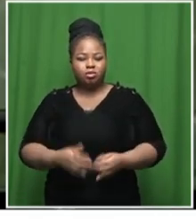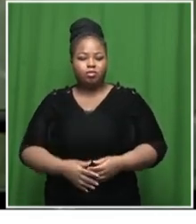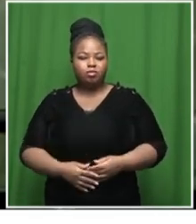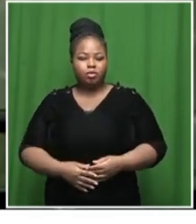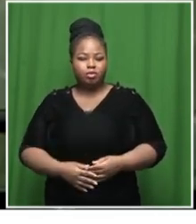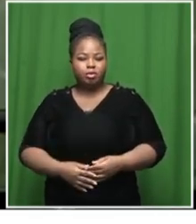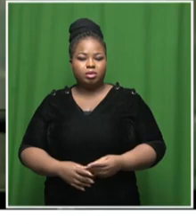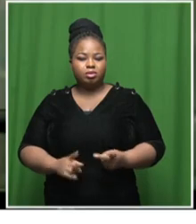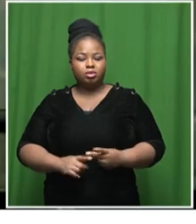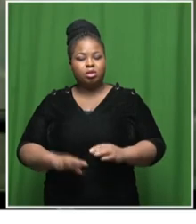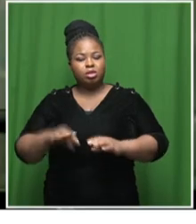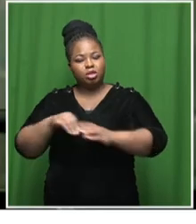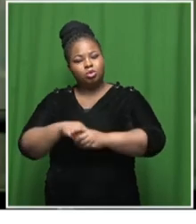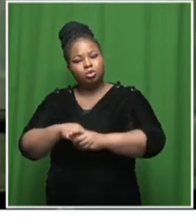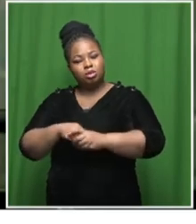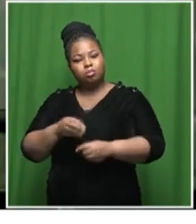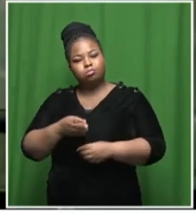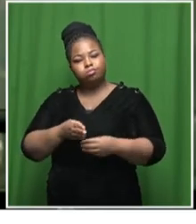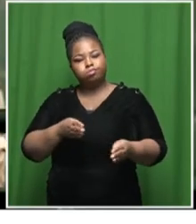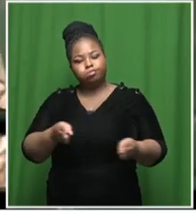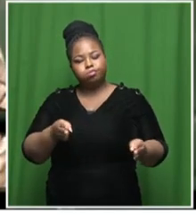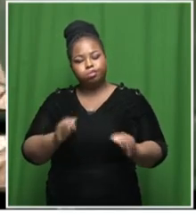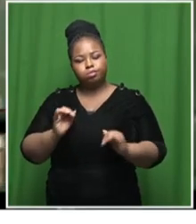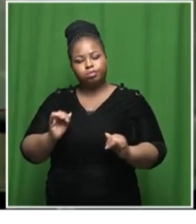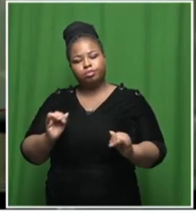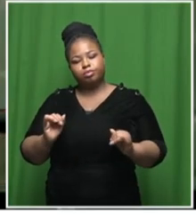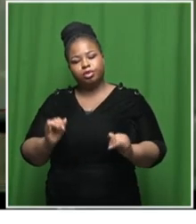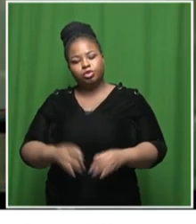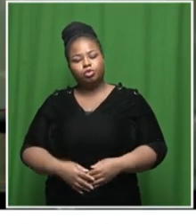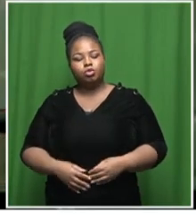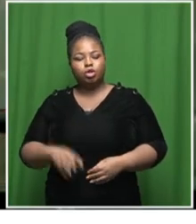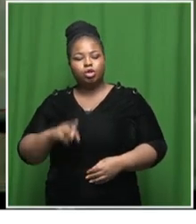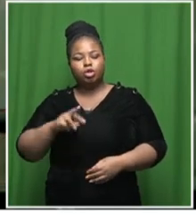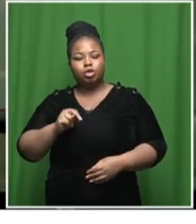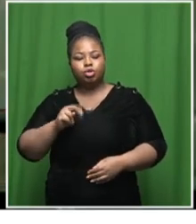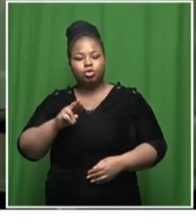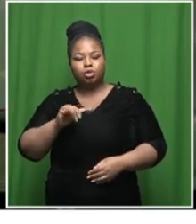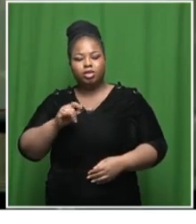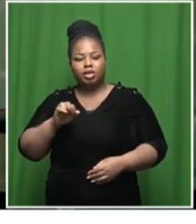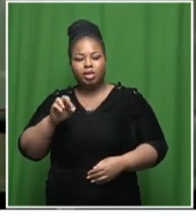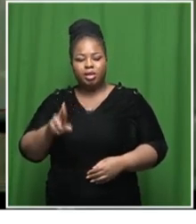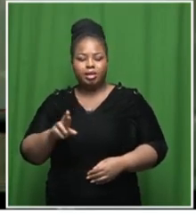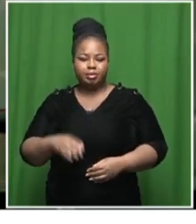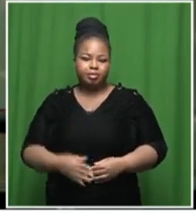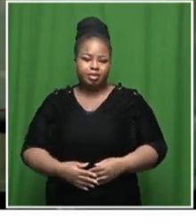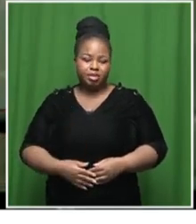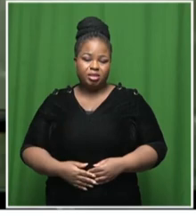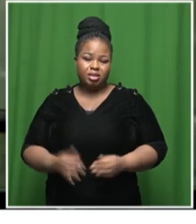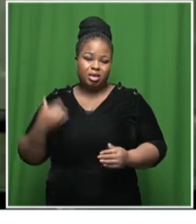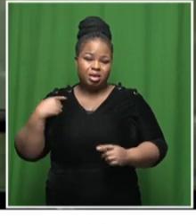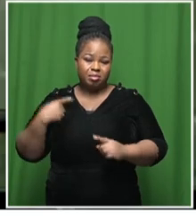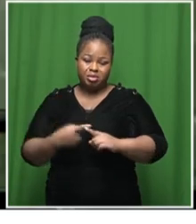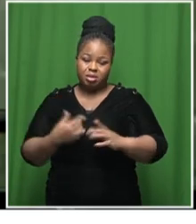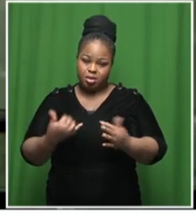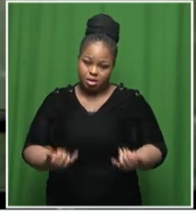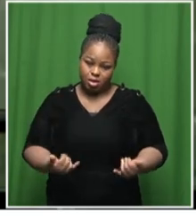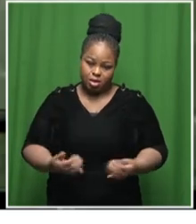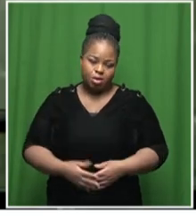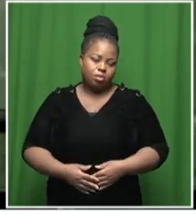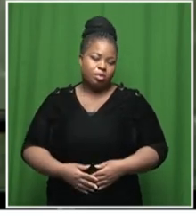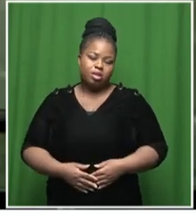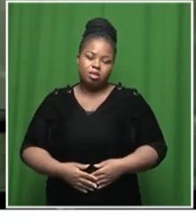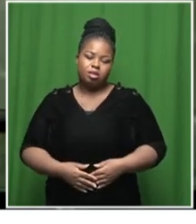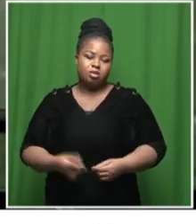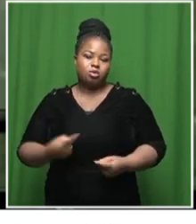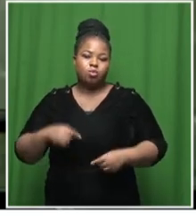including the existential threat of nuclear weapons up to now instead of